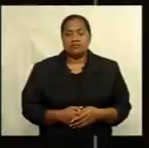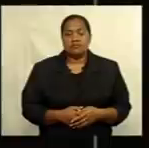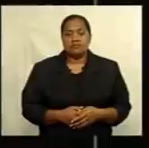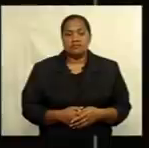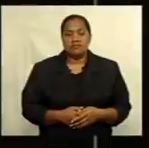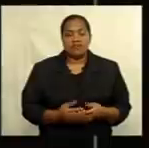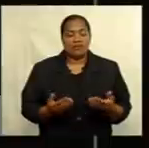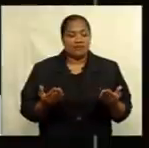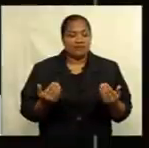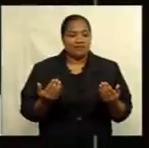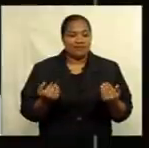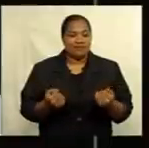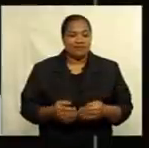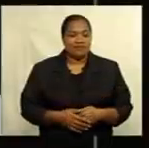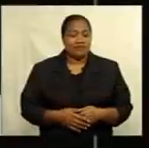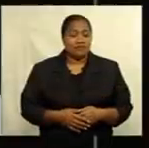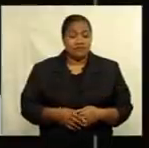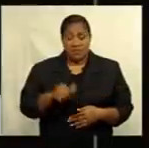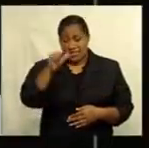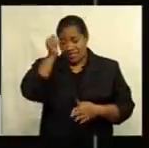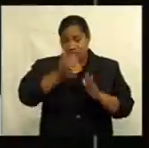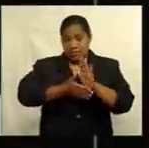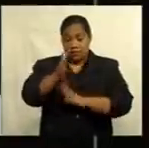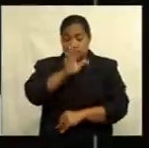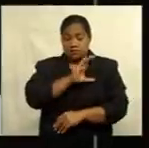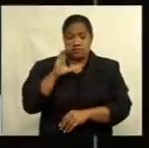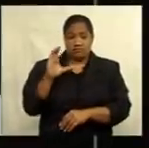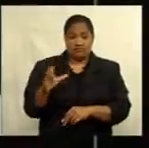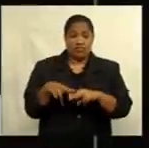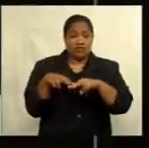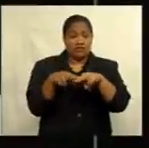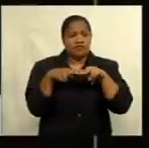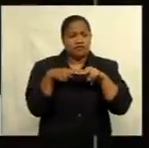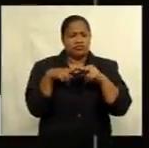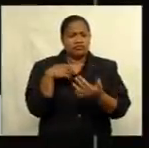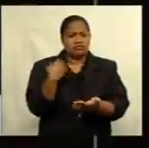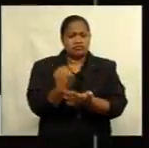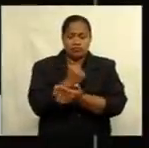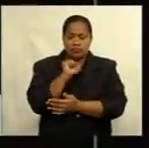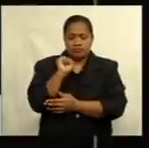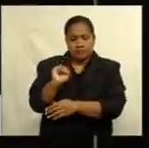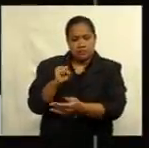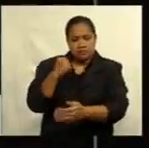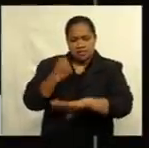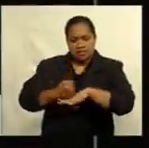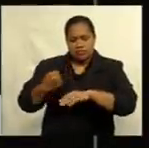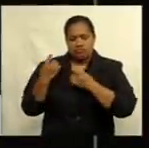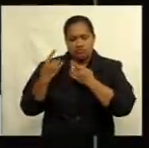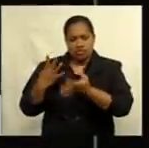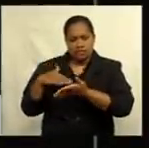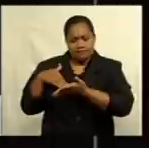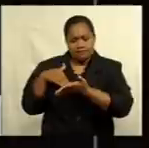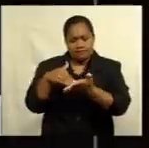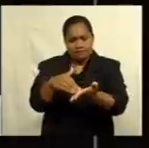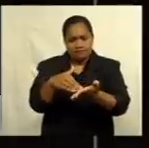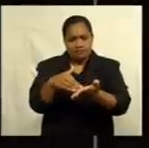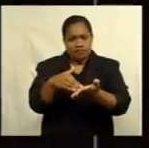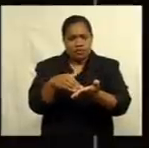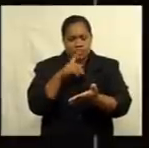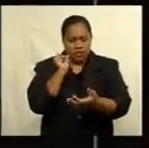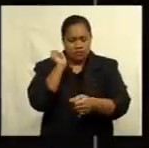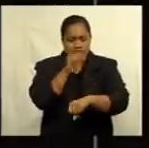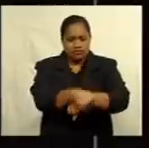Welcome back. The Indian High Commissioner to Fiji has assured that his government is ready to assist overcome the challenges